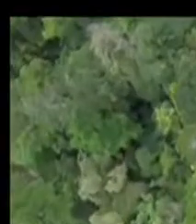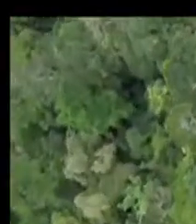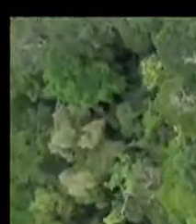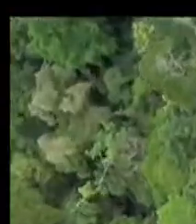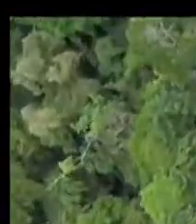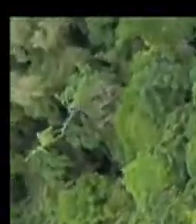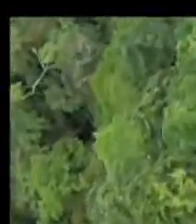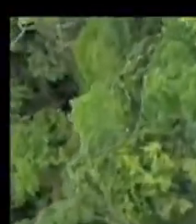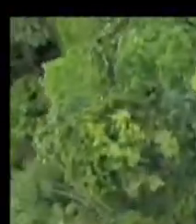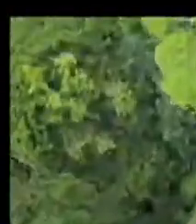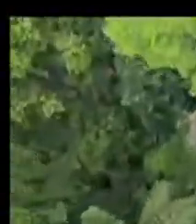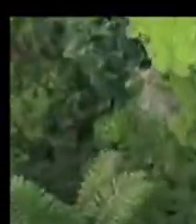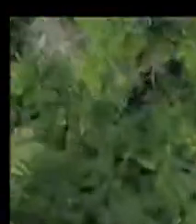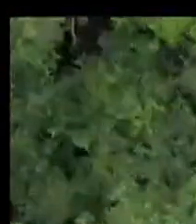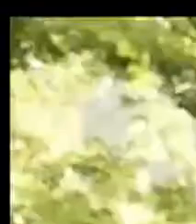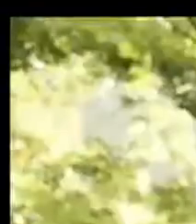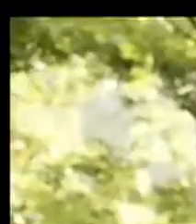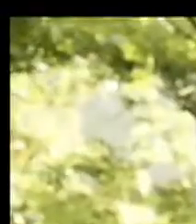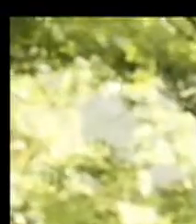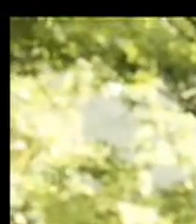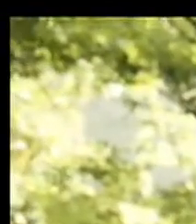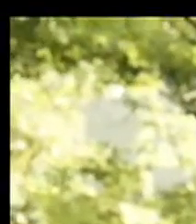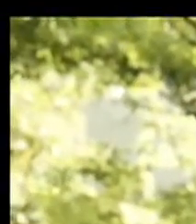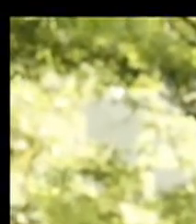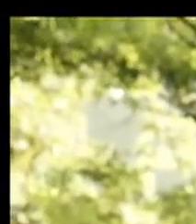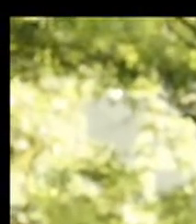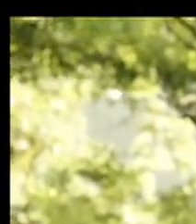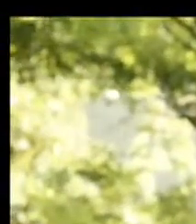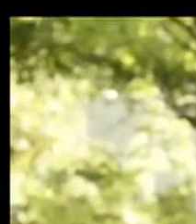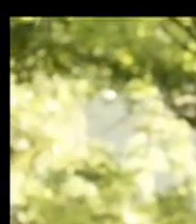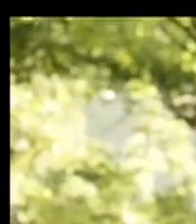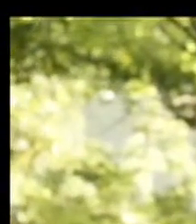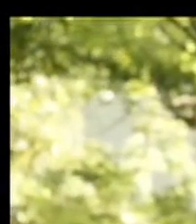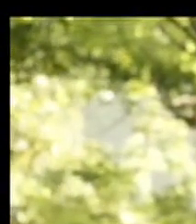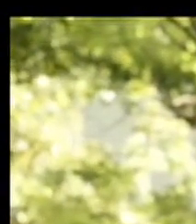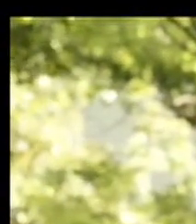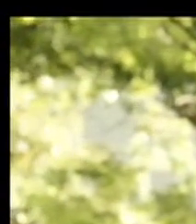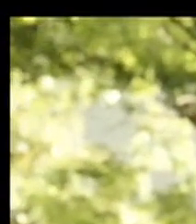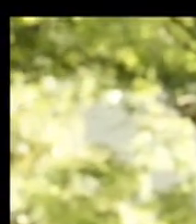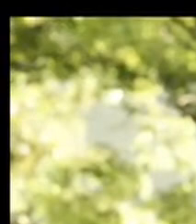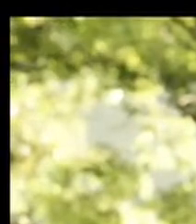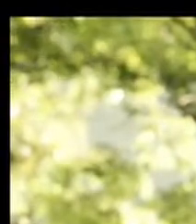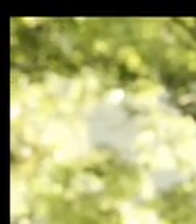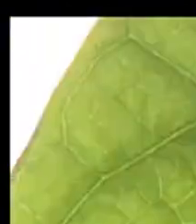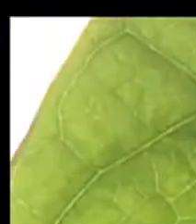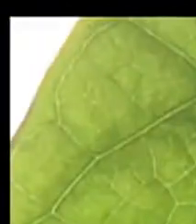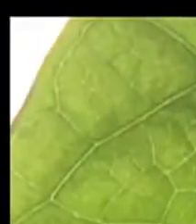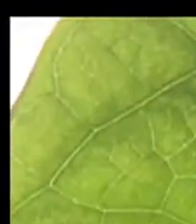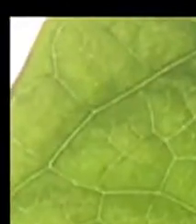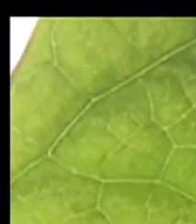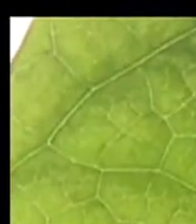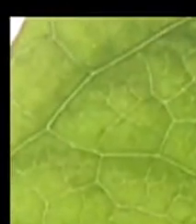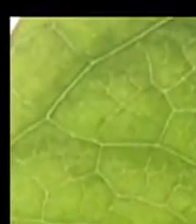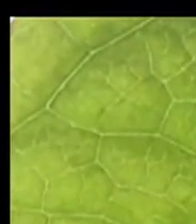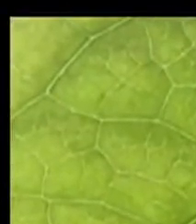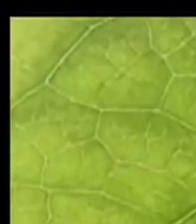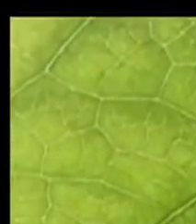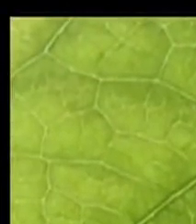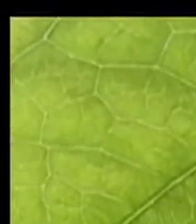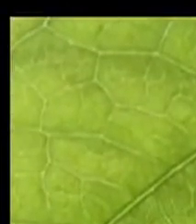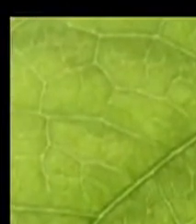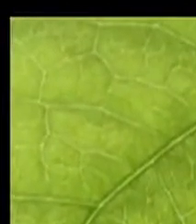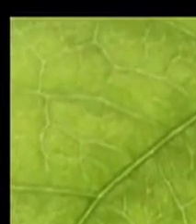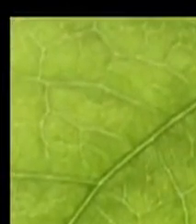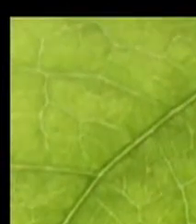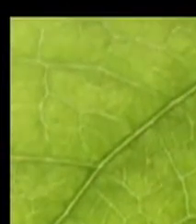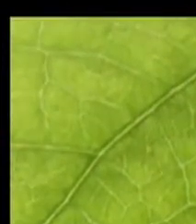Now let's quickly look at sunlight. All living things need sunlight to stay alive. But for plants, they need